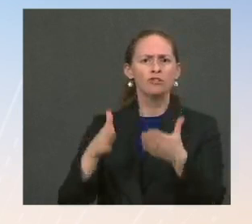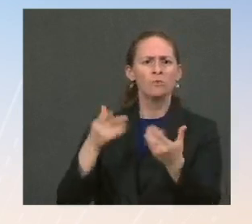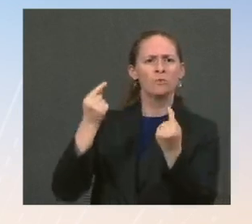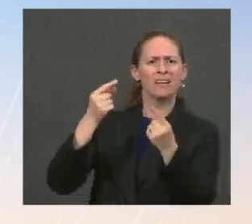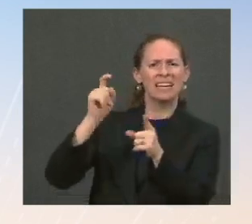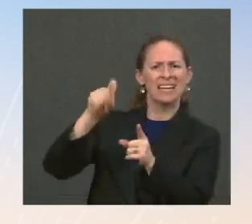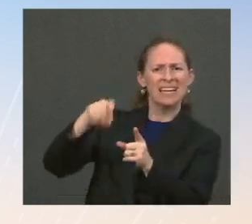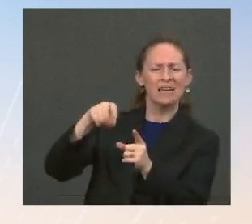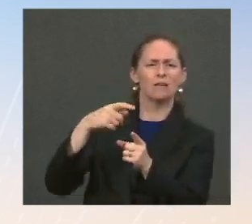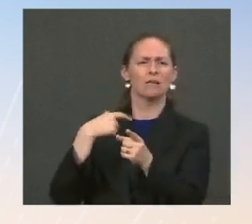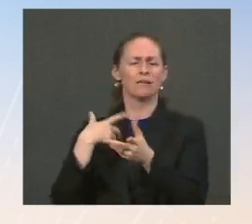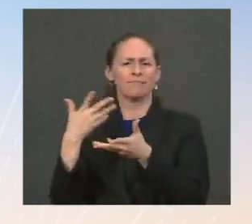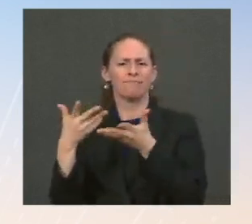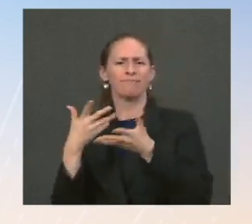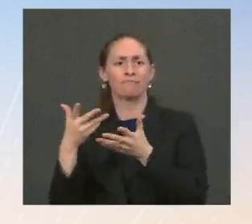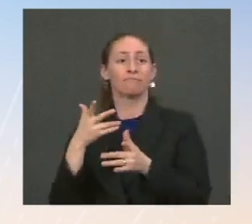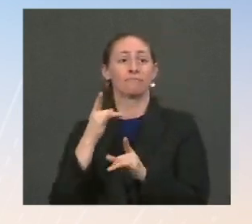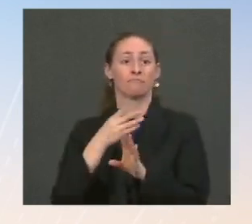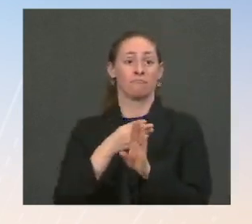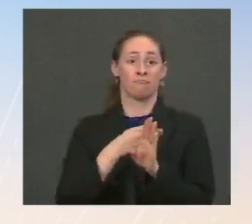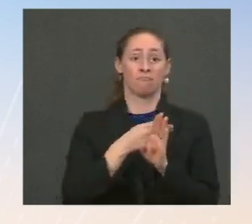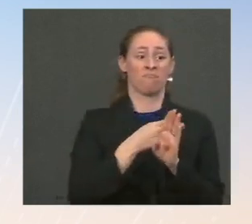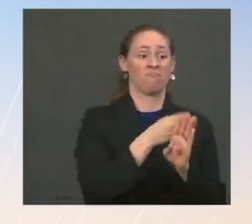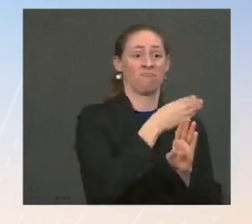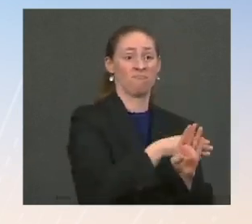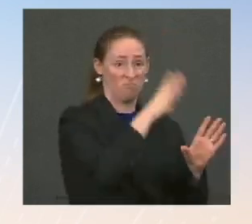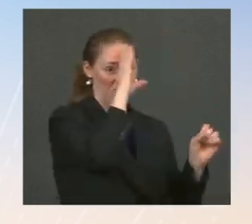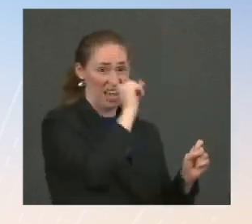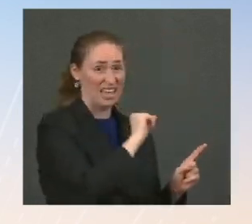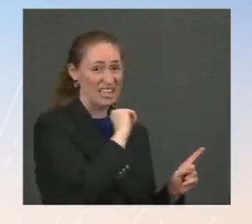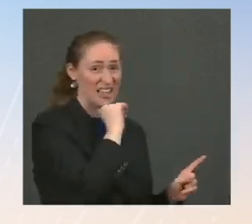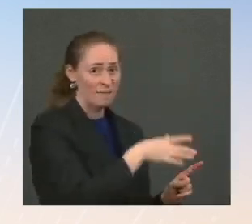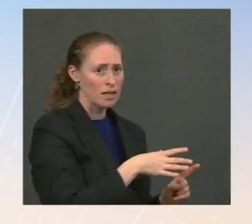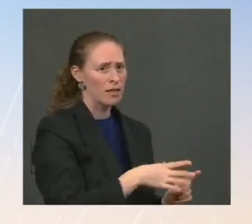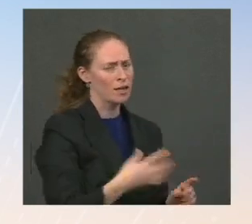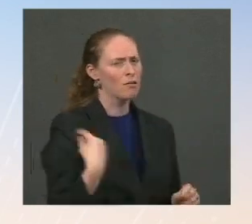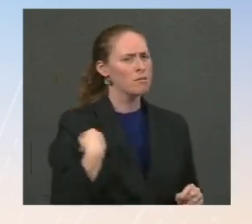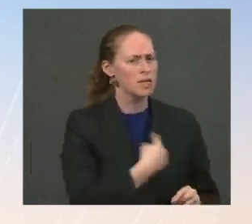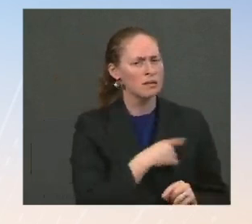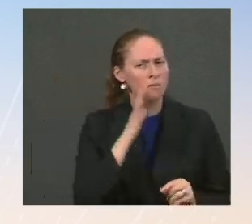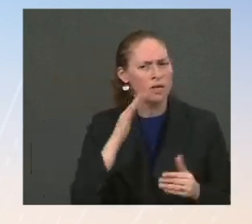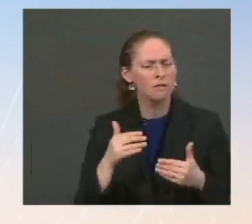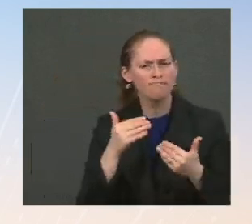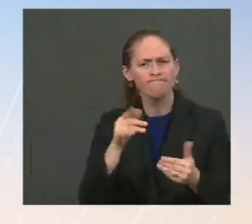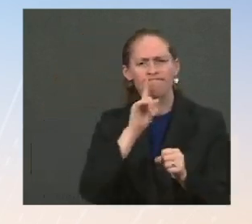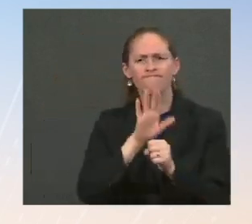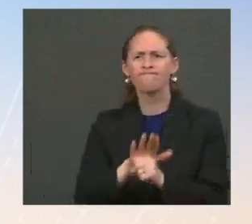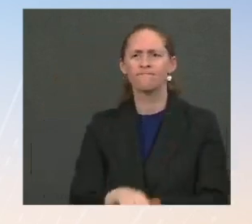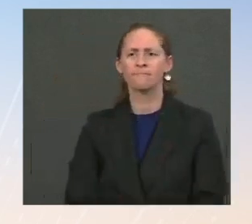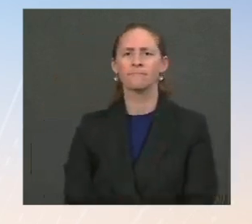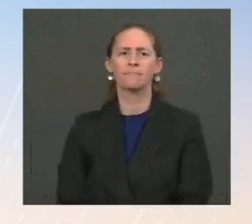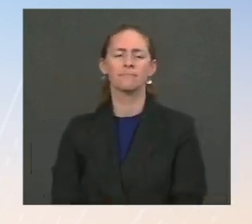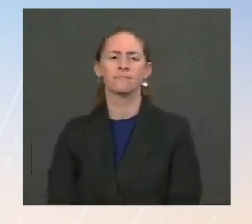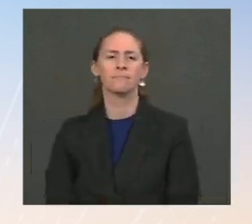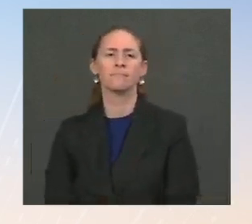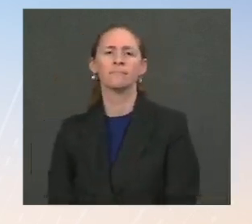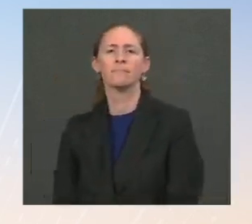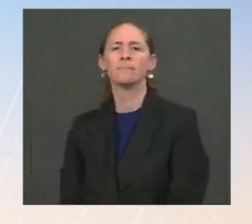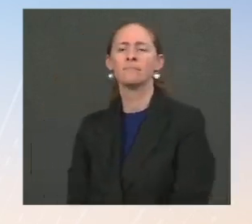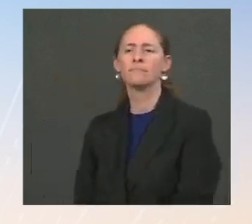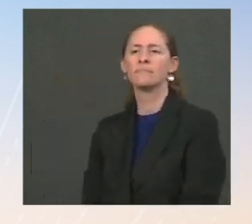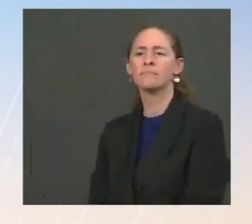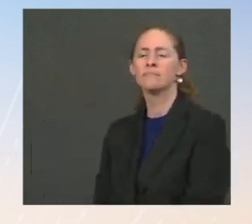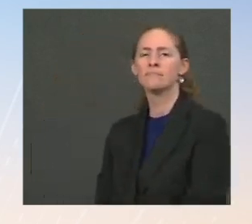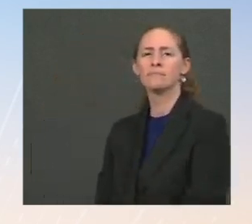That has not always been the case, but that is our objective and the commitment of this administration. And just to follow up on that, I understand you've explained how you want to